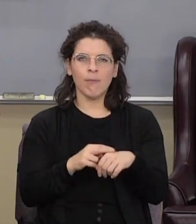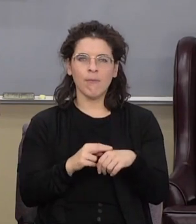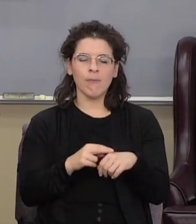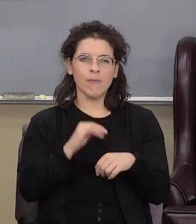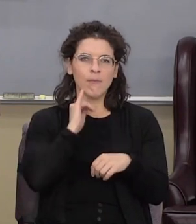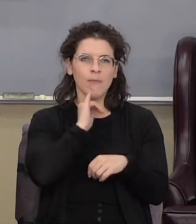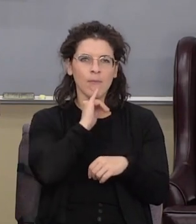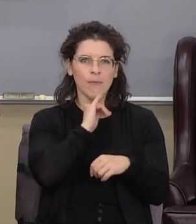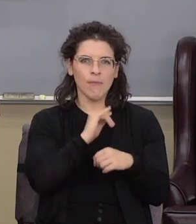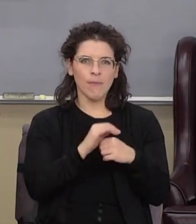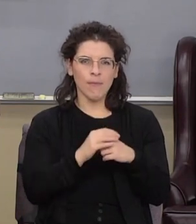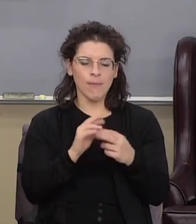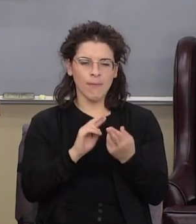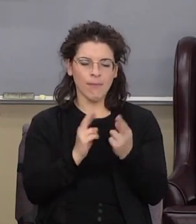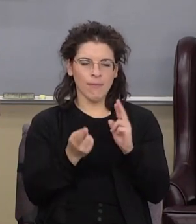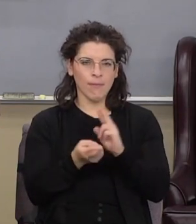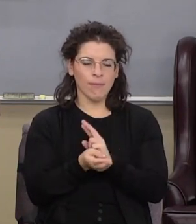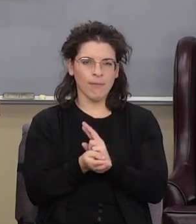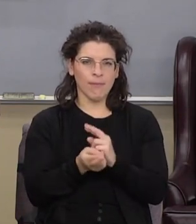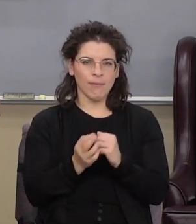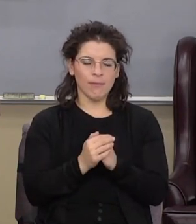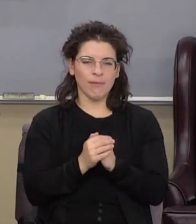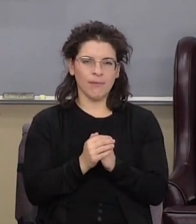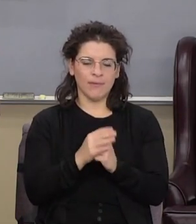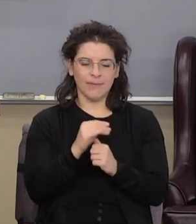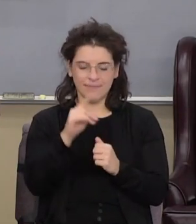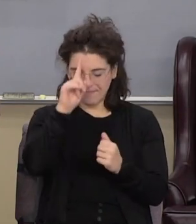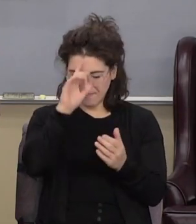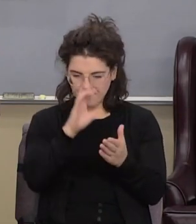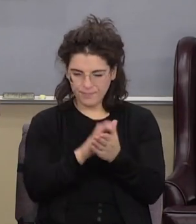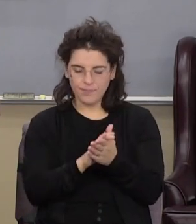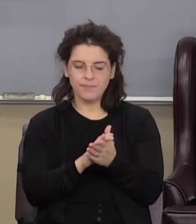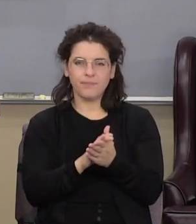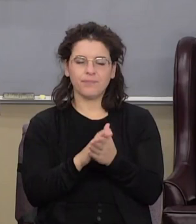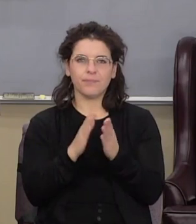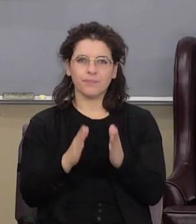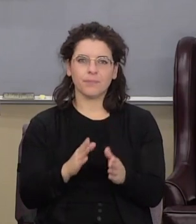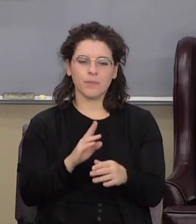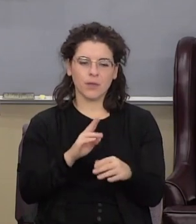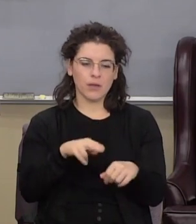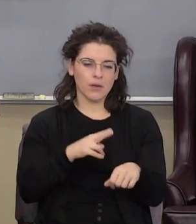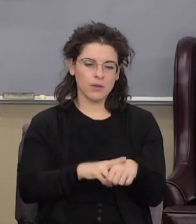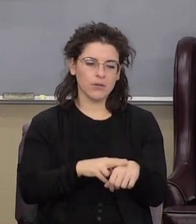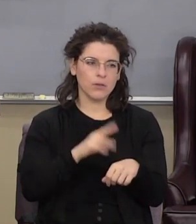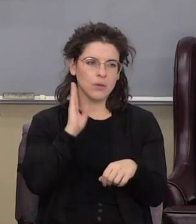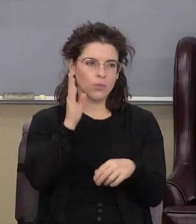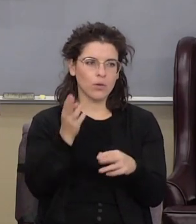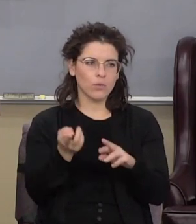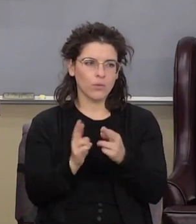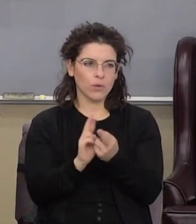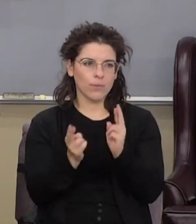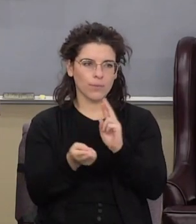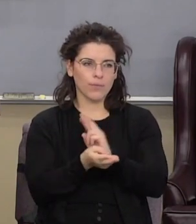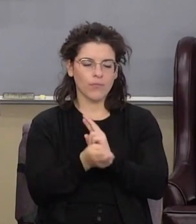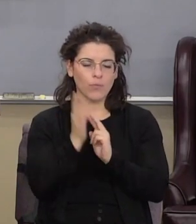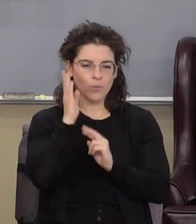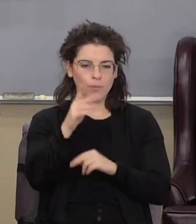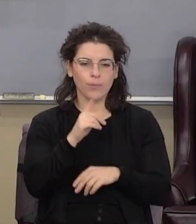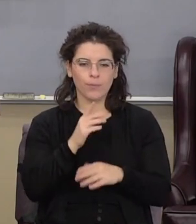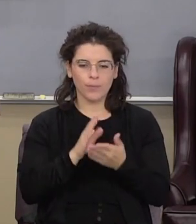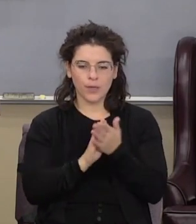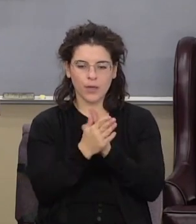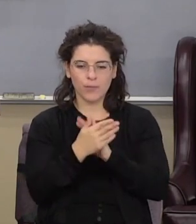Israel to repent and the believers in the nation that repent are going to be the true nation